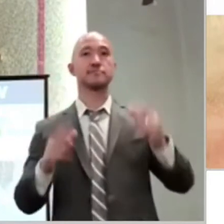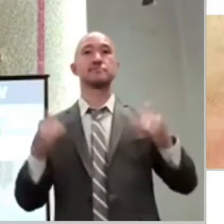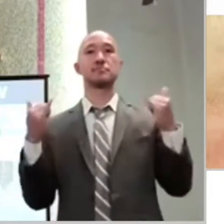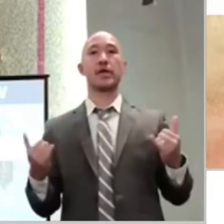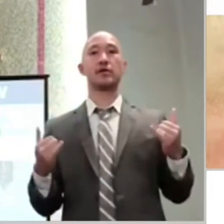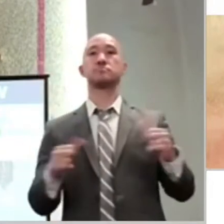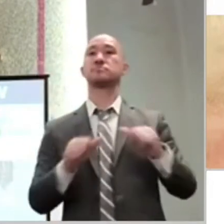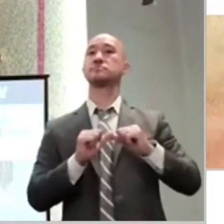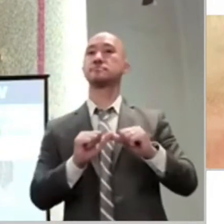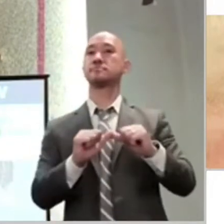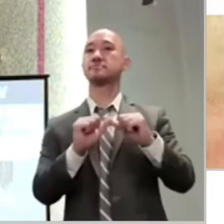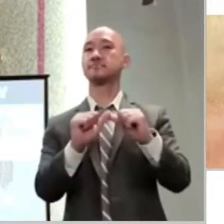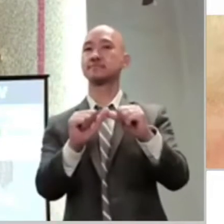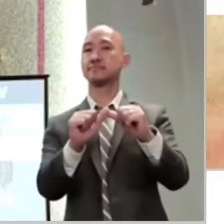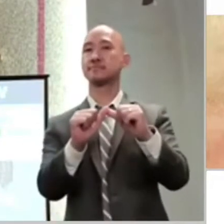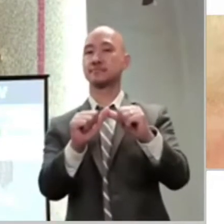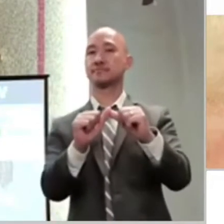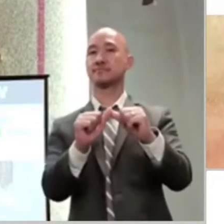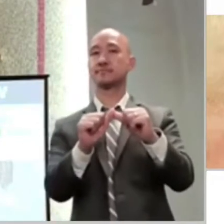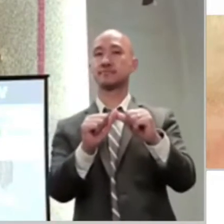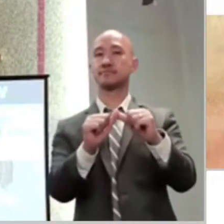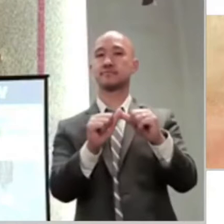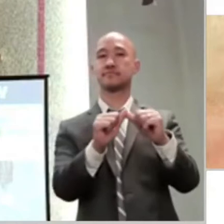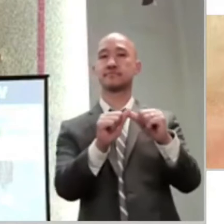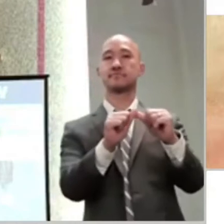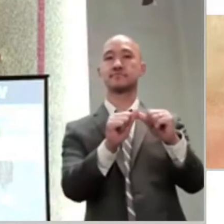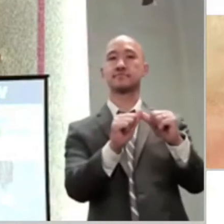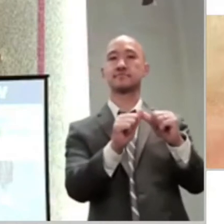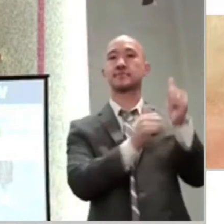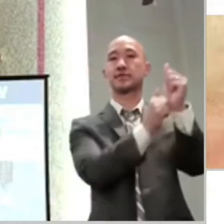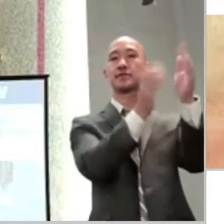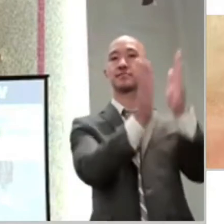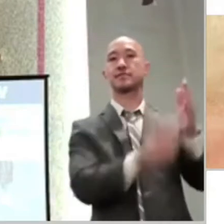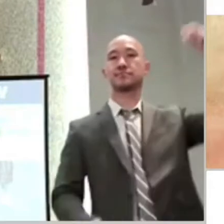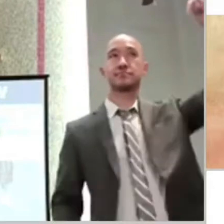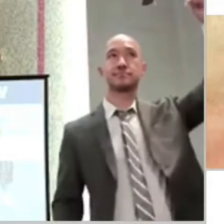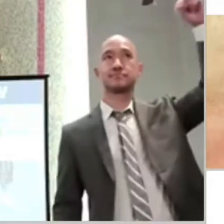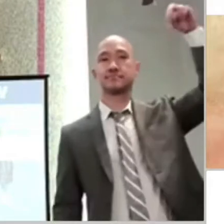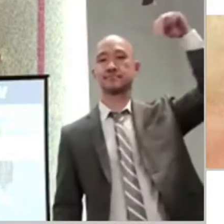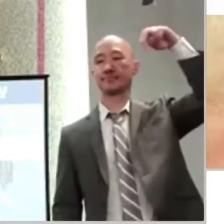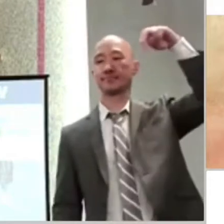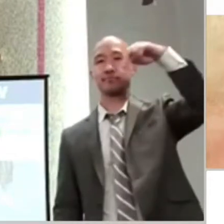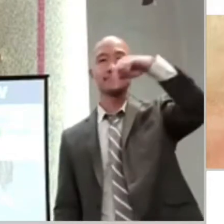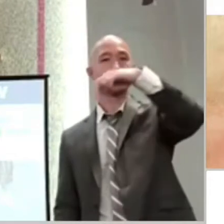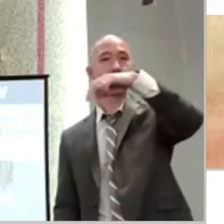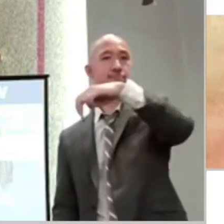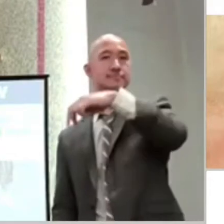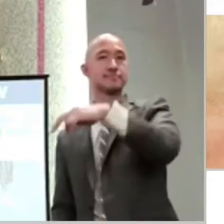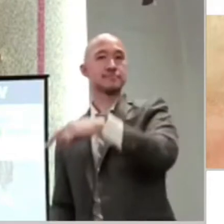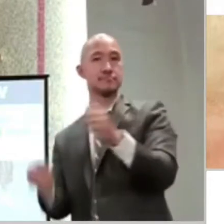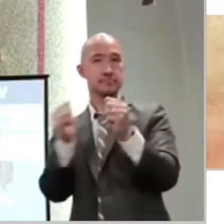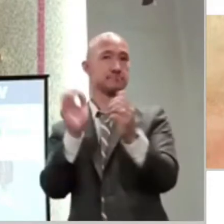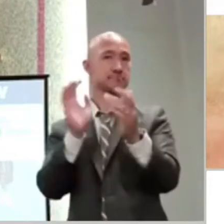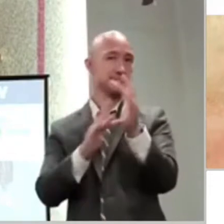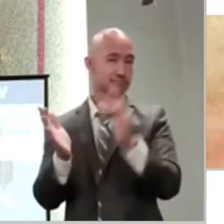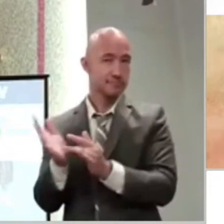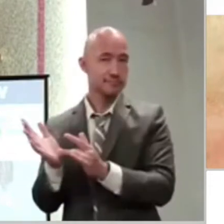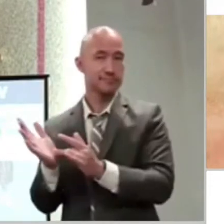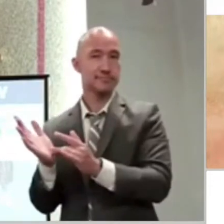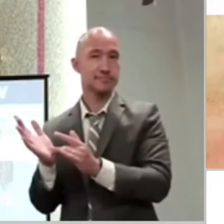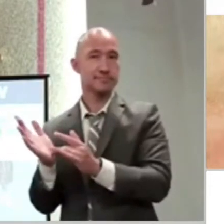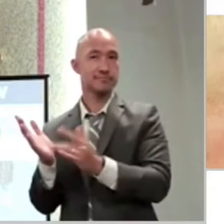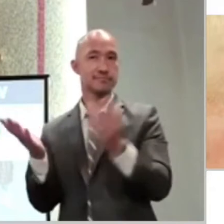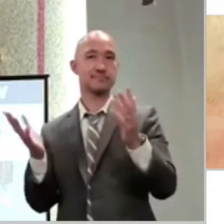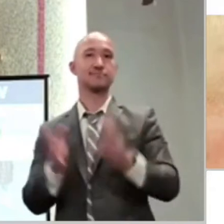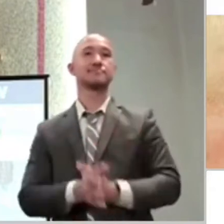right from when they're coming down. It says when they came to the other disciples, they were just coming down from the mountain. Right. And